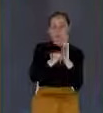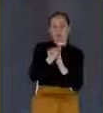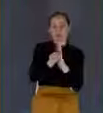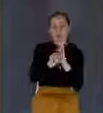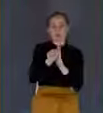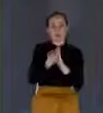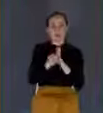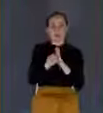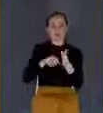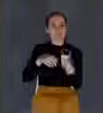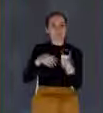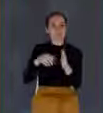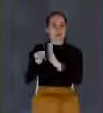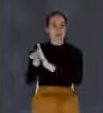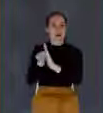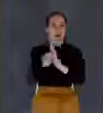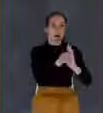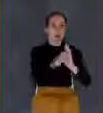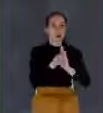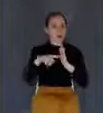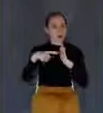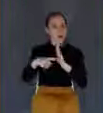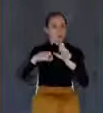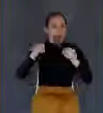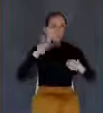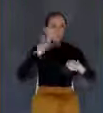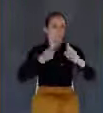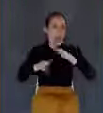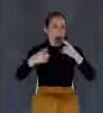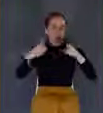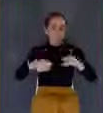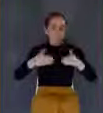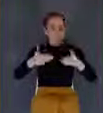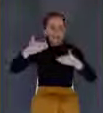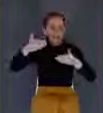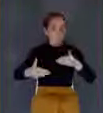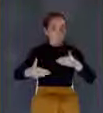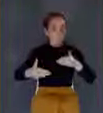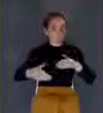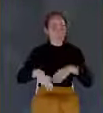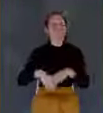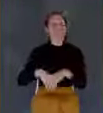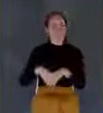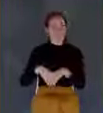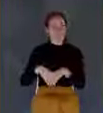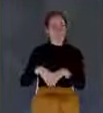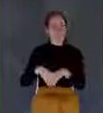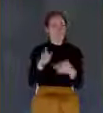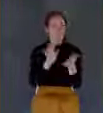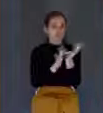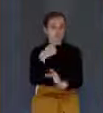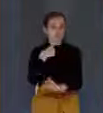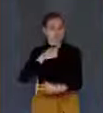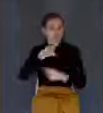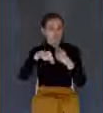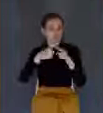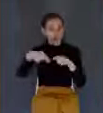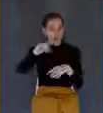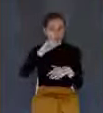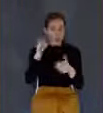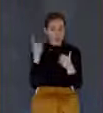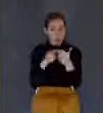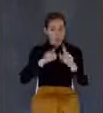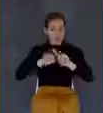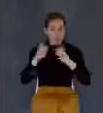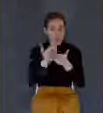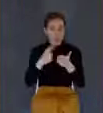Look at verse 29. He said, so ye in like manner, when ye shall see these things come to pass, know that it is nigh even at the door. And Jesus